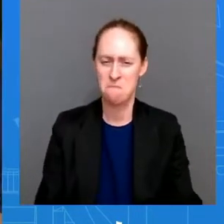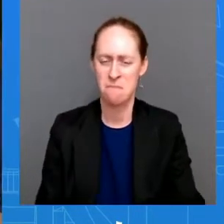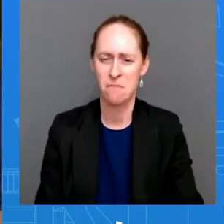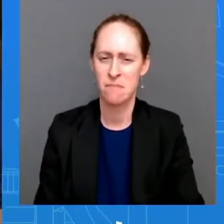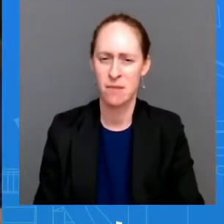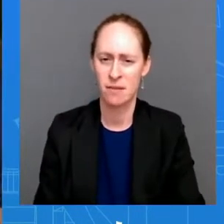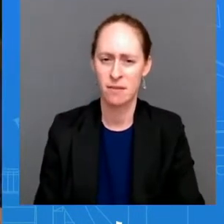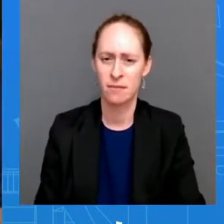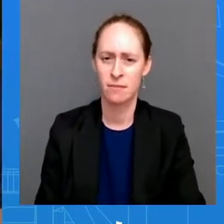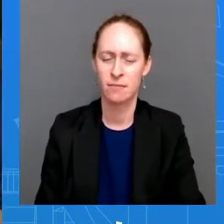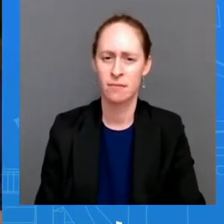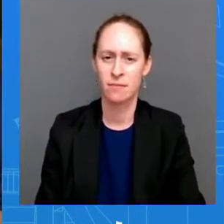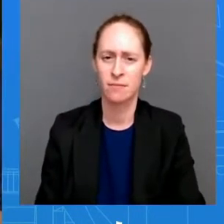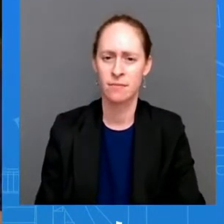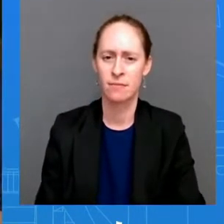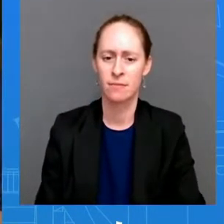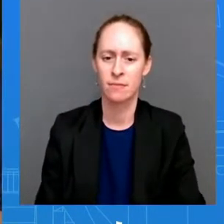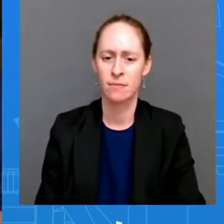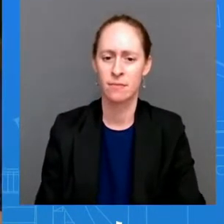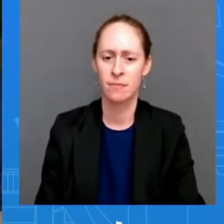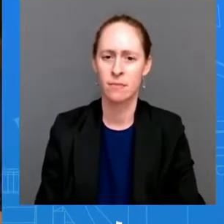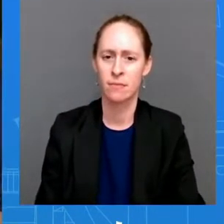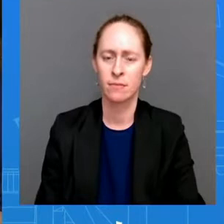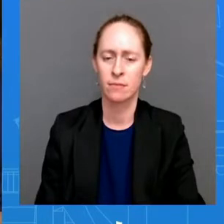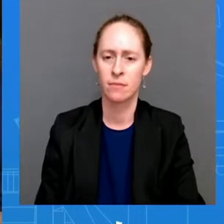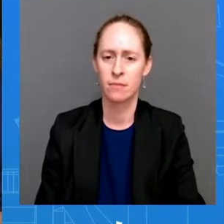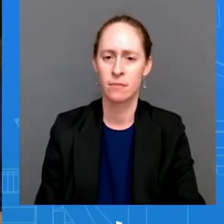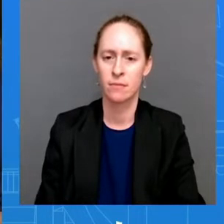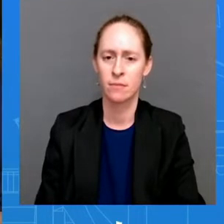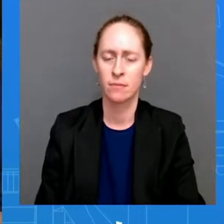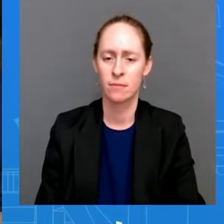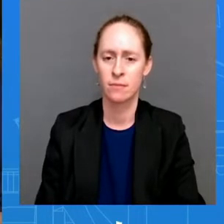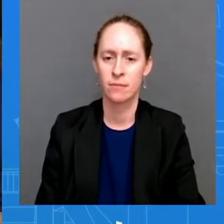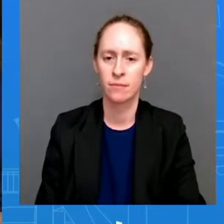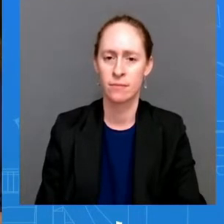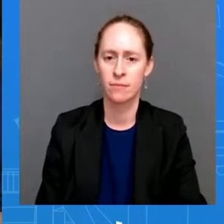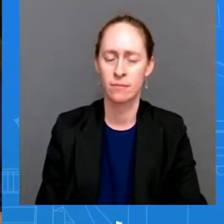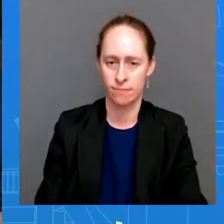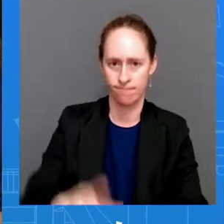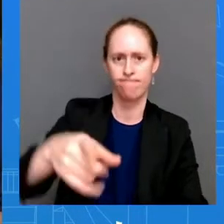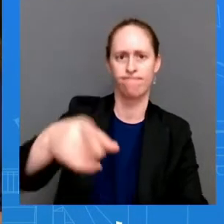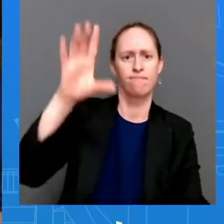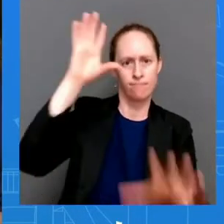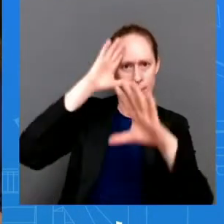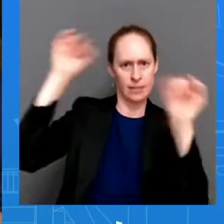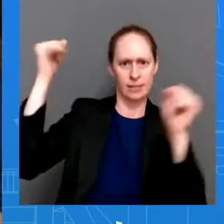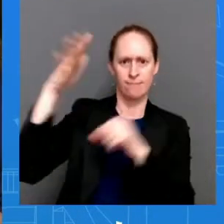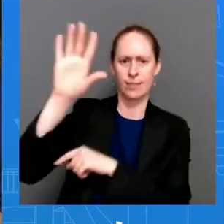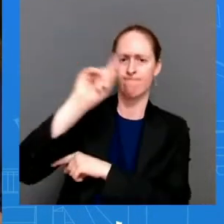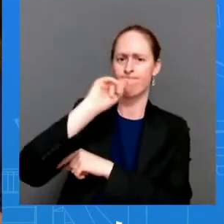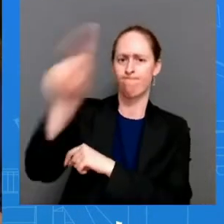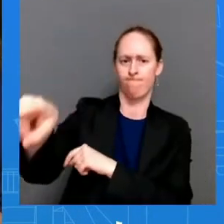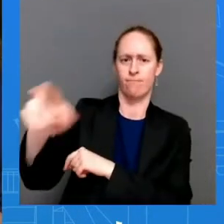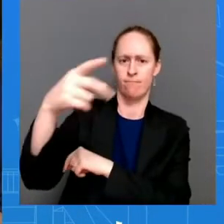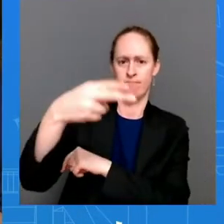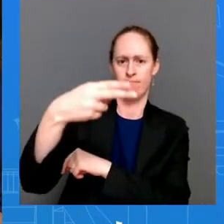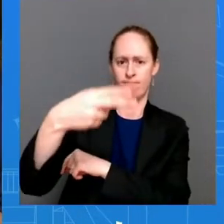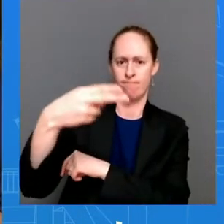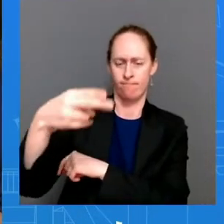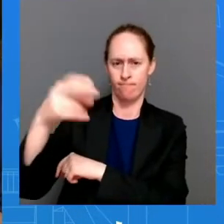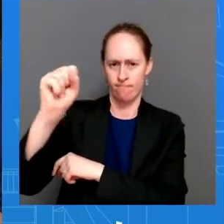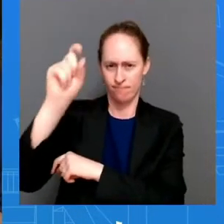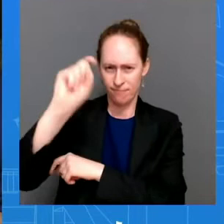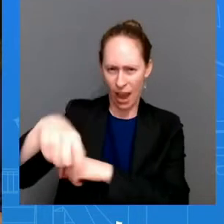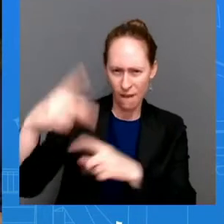actions on helping patients who need to travel out of state to get certain healthcare services, what are some examples of